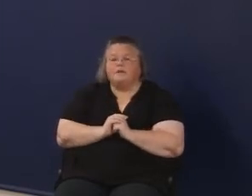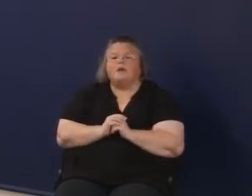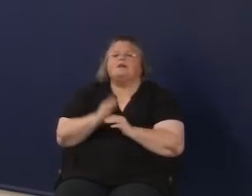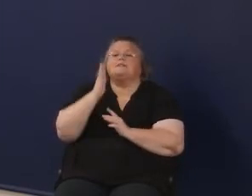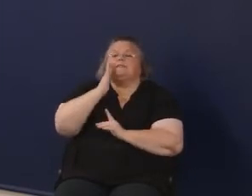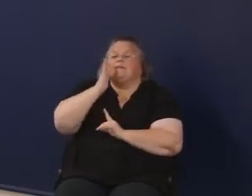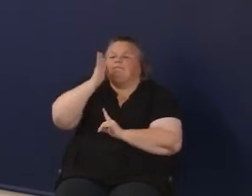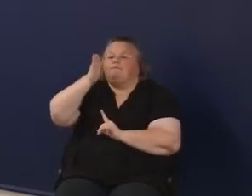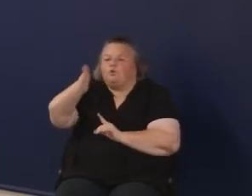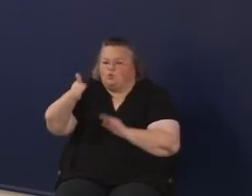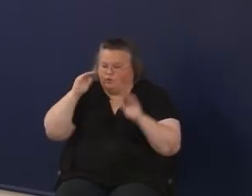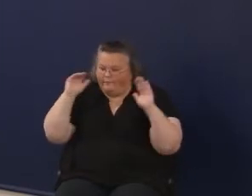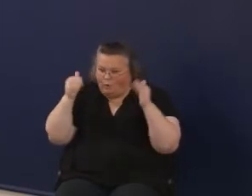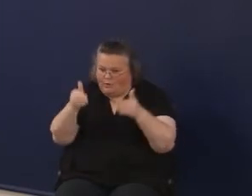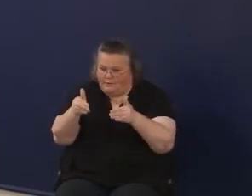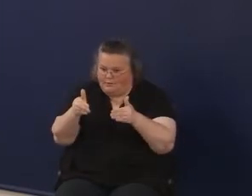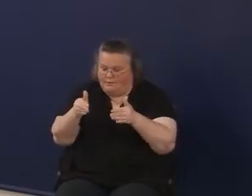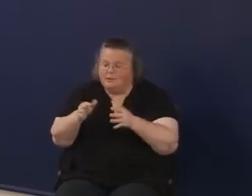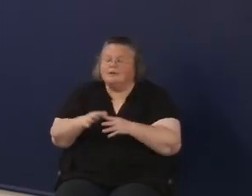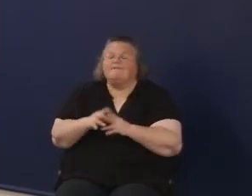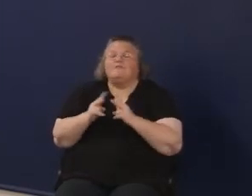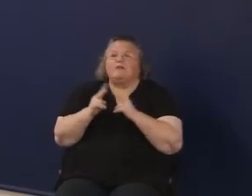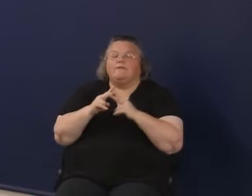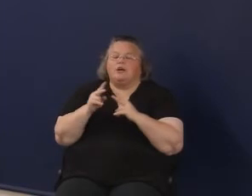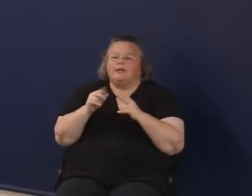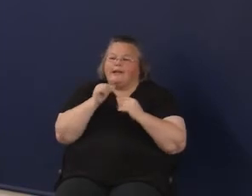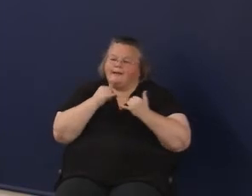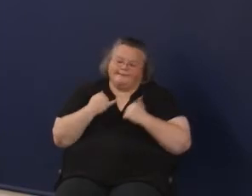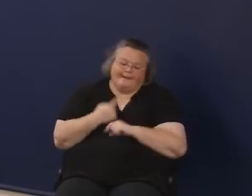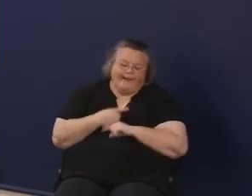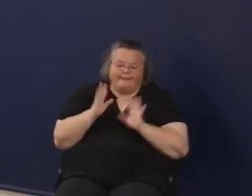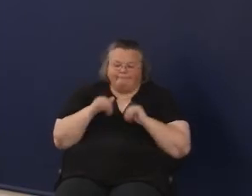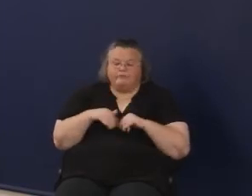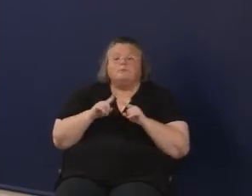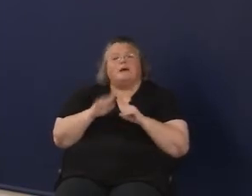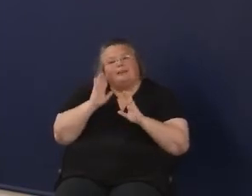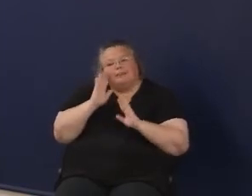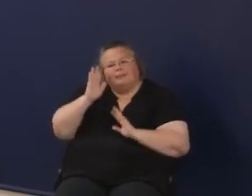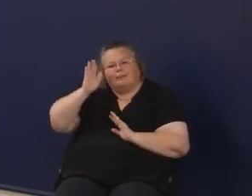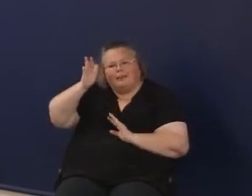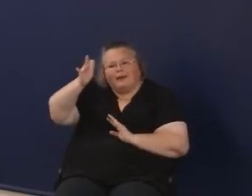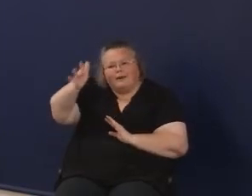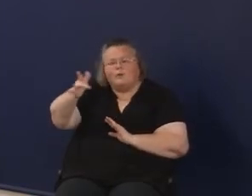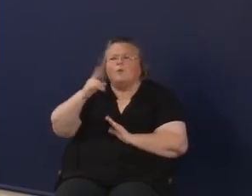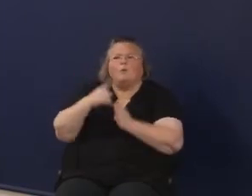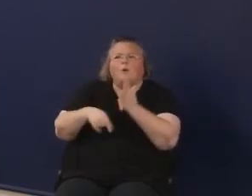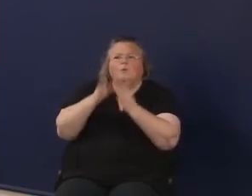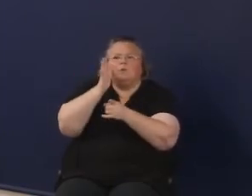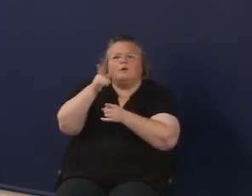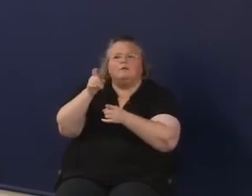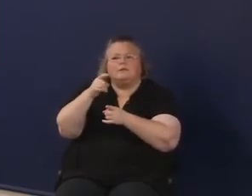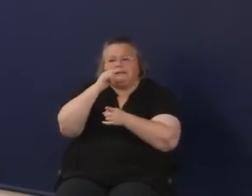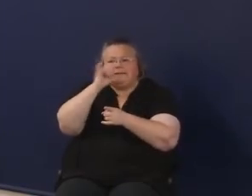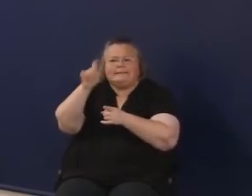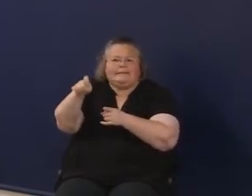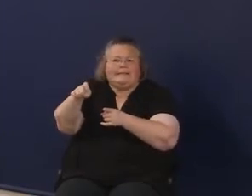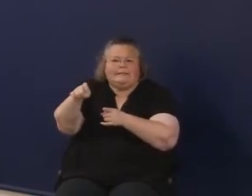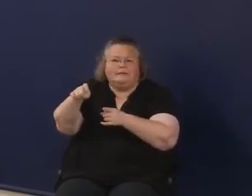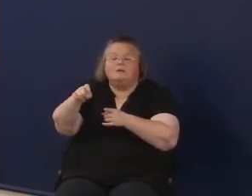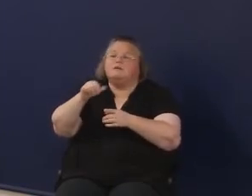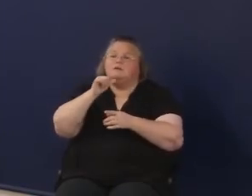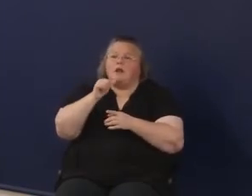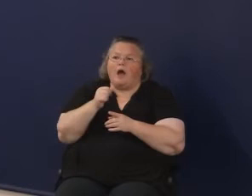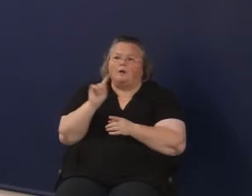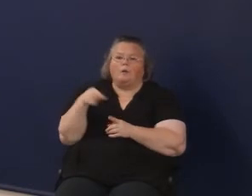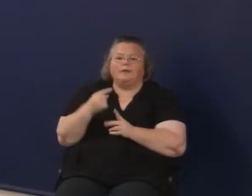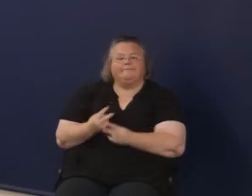focused. They're very attuned to the kinds of competencies that kids are going to need looking forward. Not just